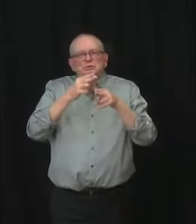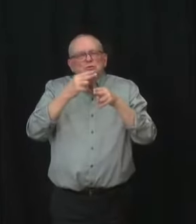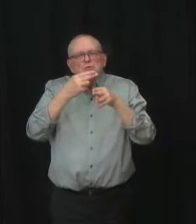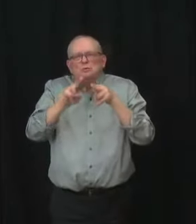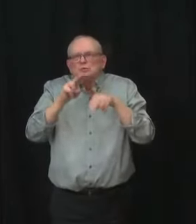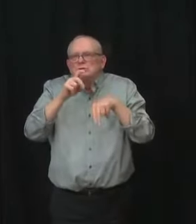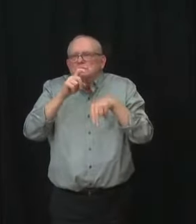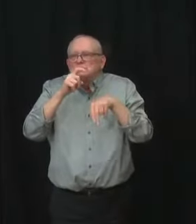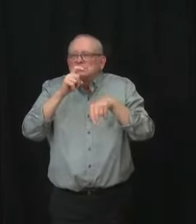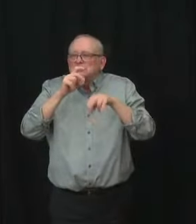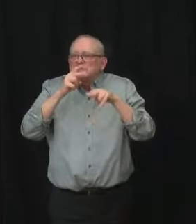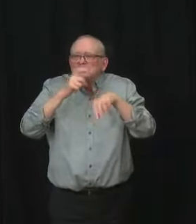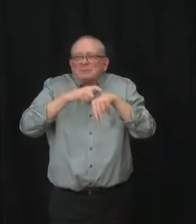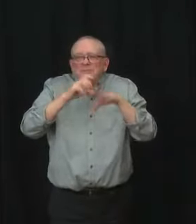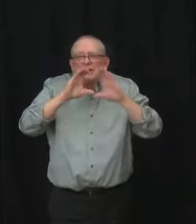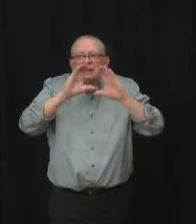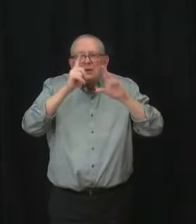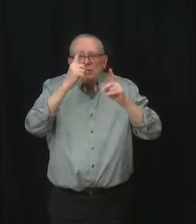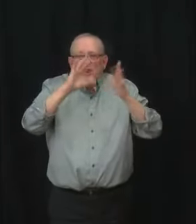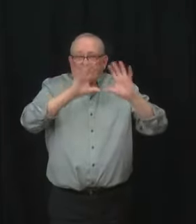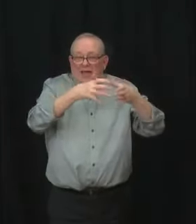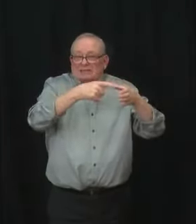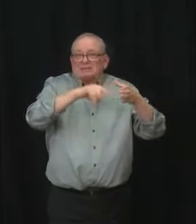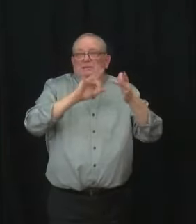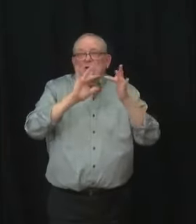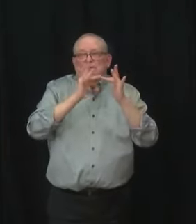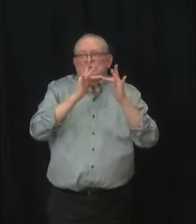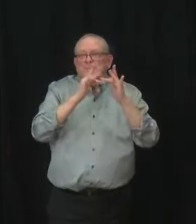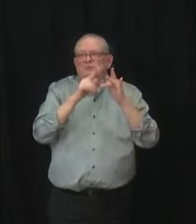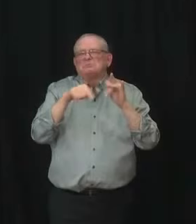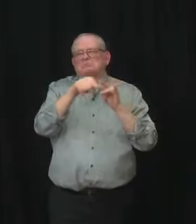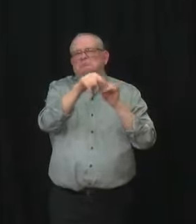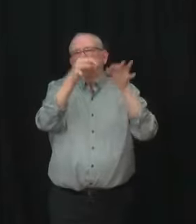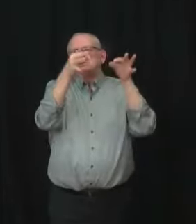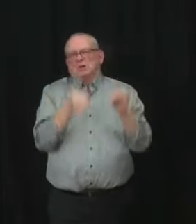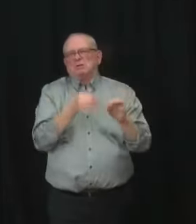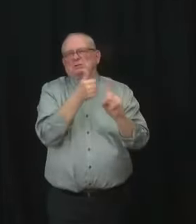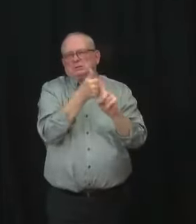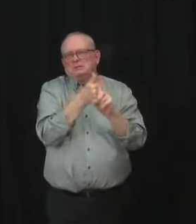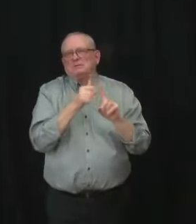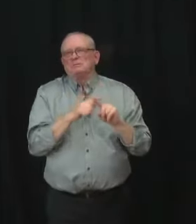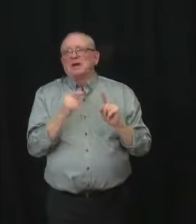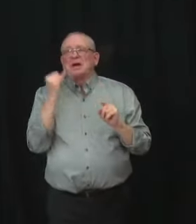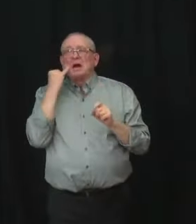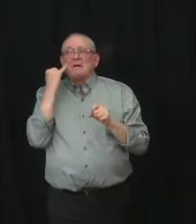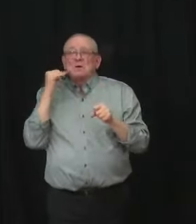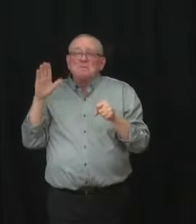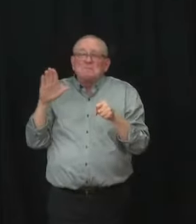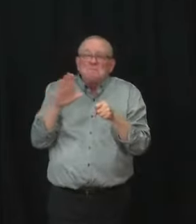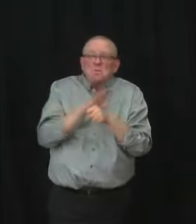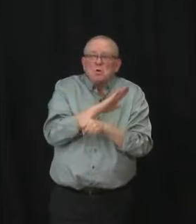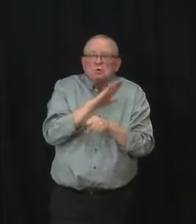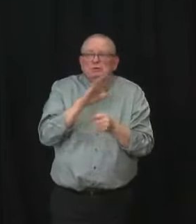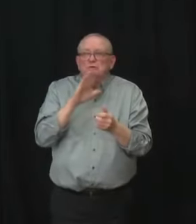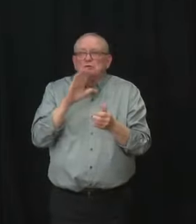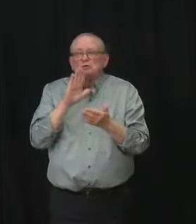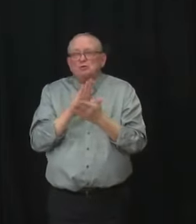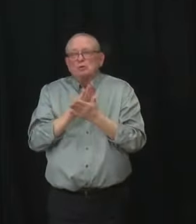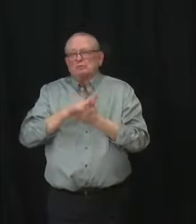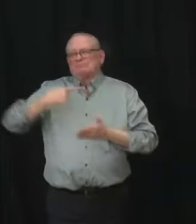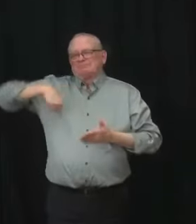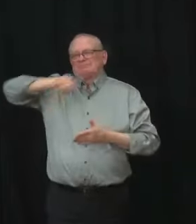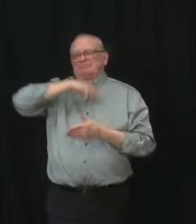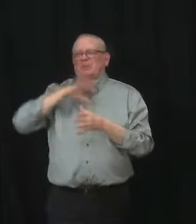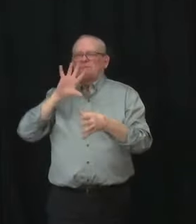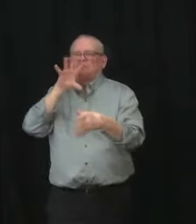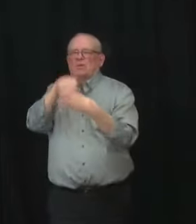operational challenges at school if needed. Turning to today's numbers, over the last 24 hours we have